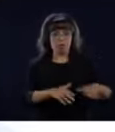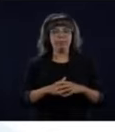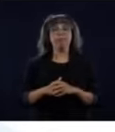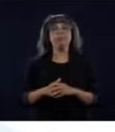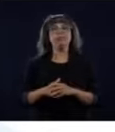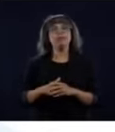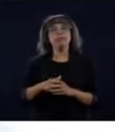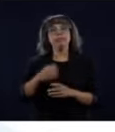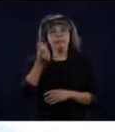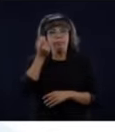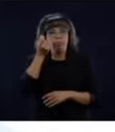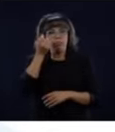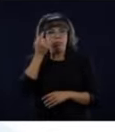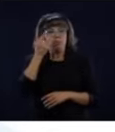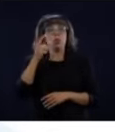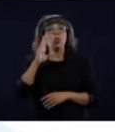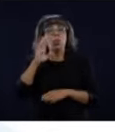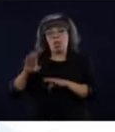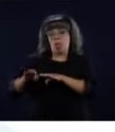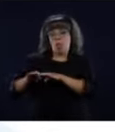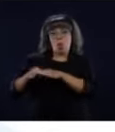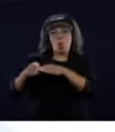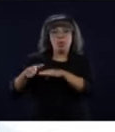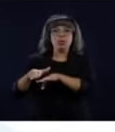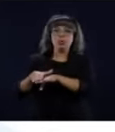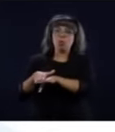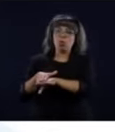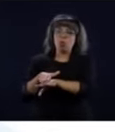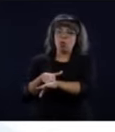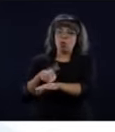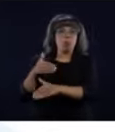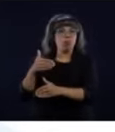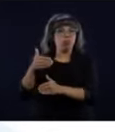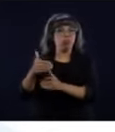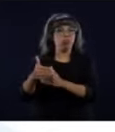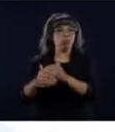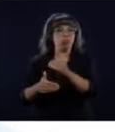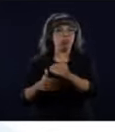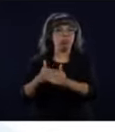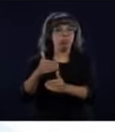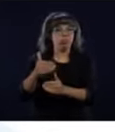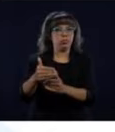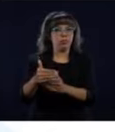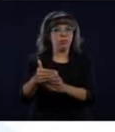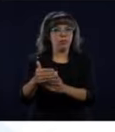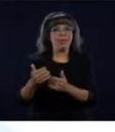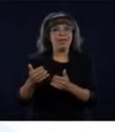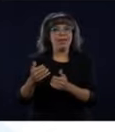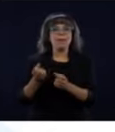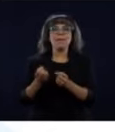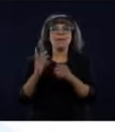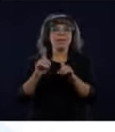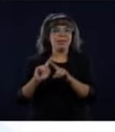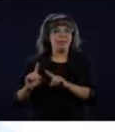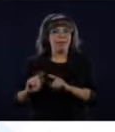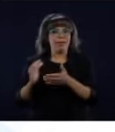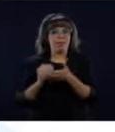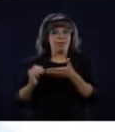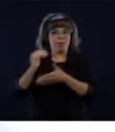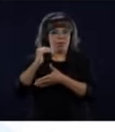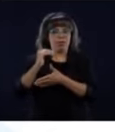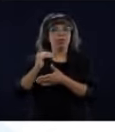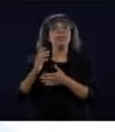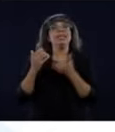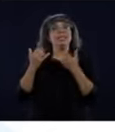weeks. We only announced the first part of it today. We'll start with businesses that are